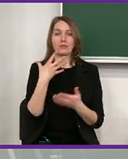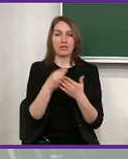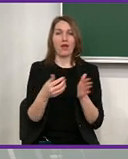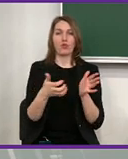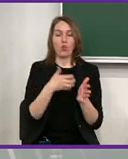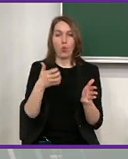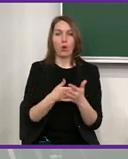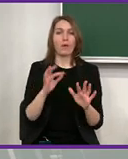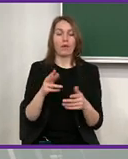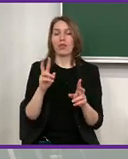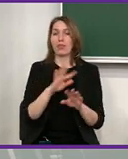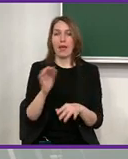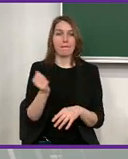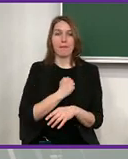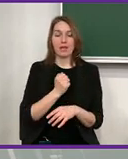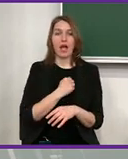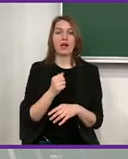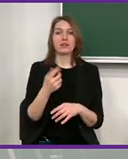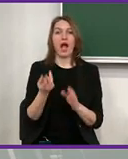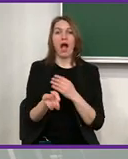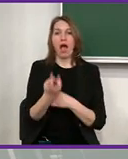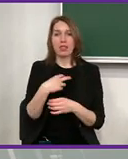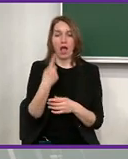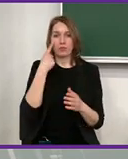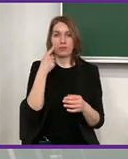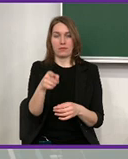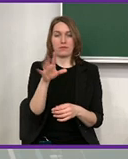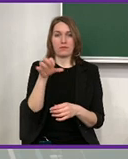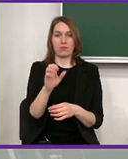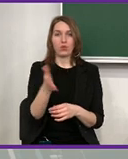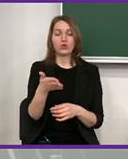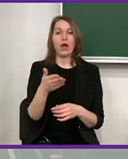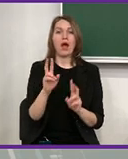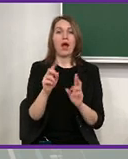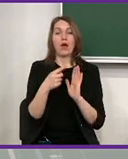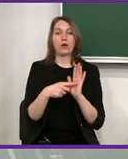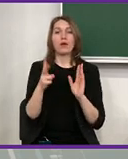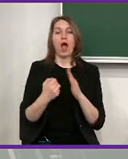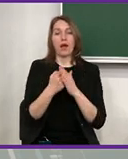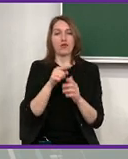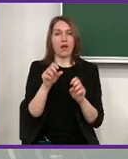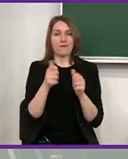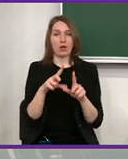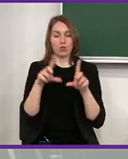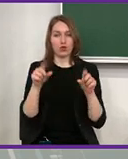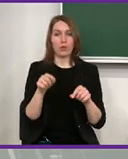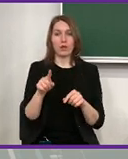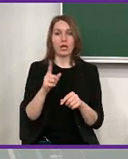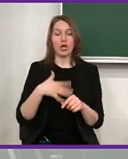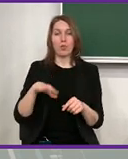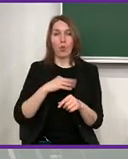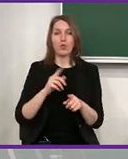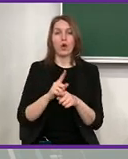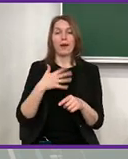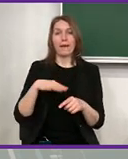they said, yes, you can come, you can have a look. Everybody has some, maybe some, not everything is ideal, but still,